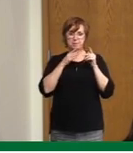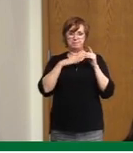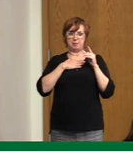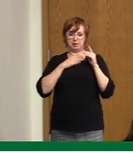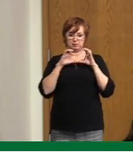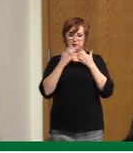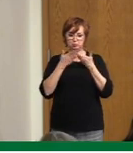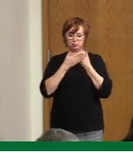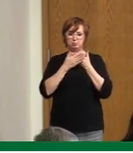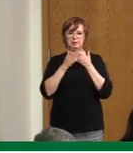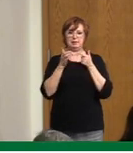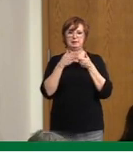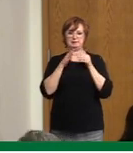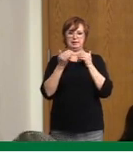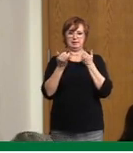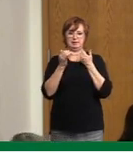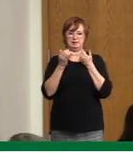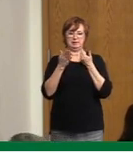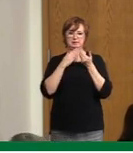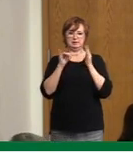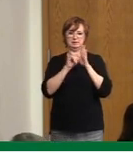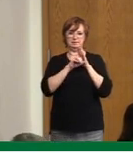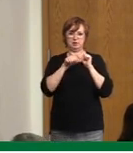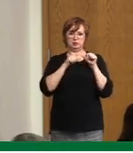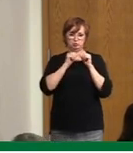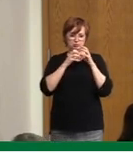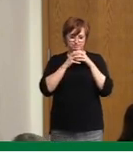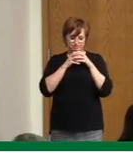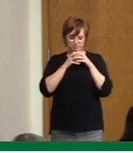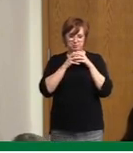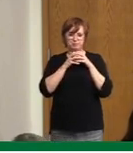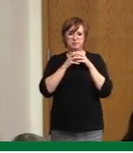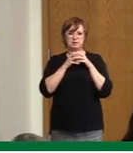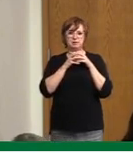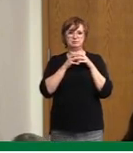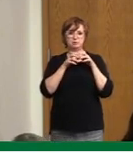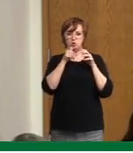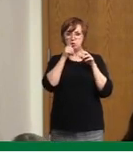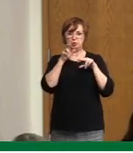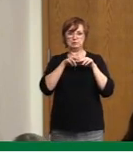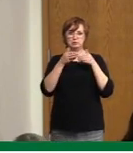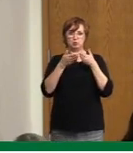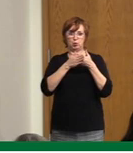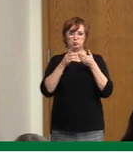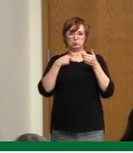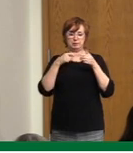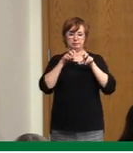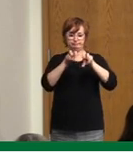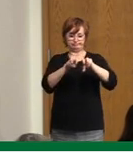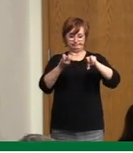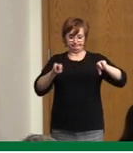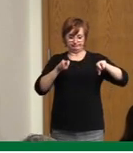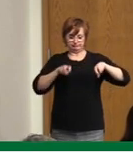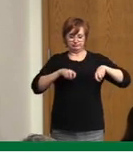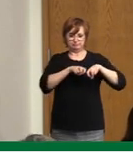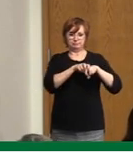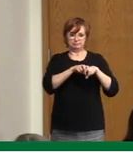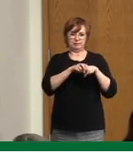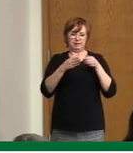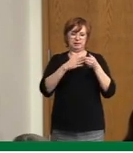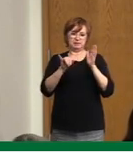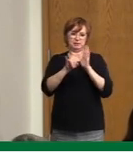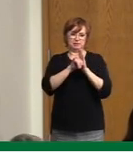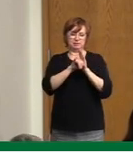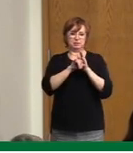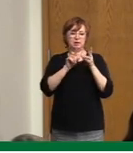classroom. And so, again, I think schools have done a lot of efforts, elementary but especially high schools and minimizing and having a